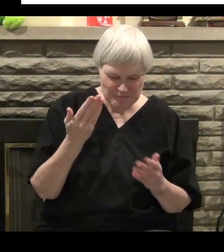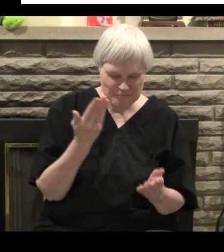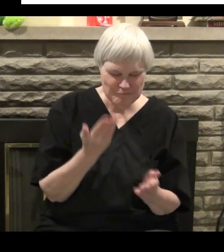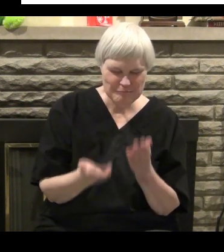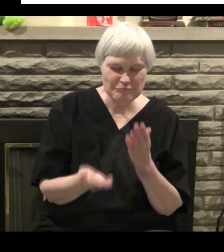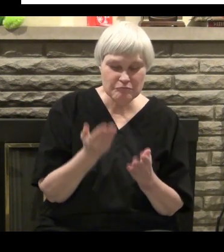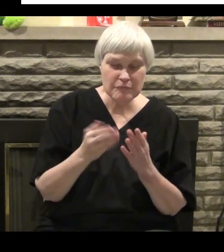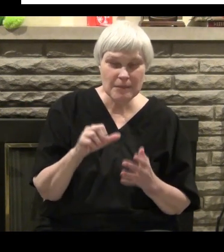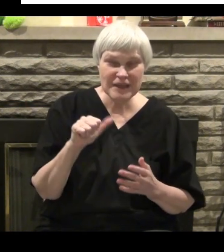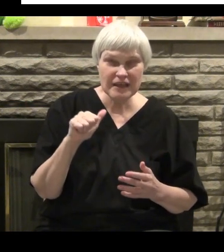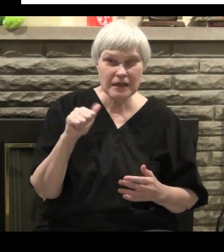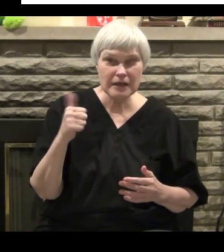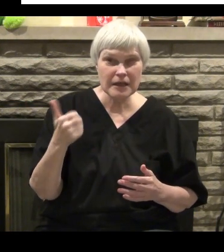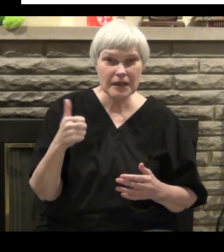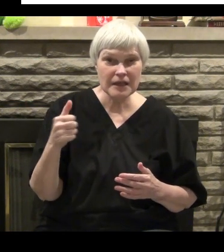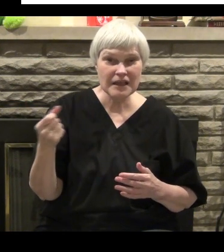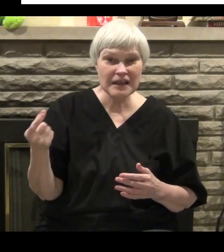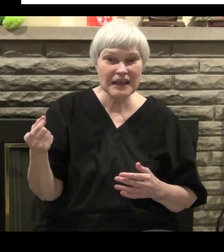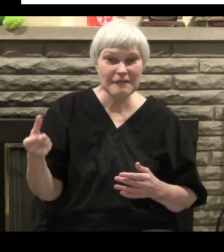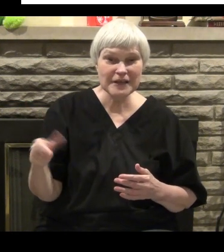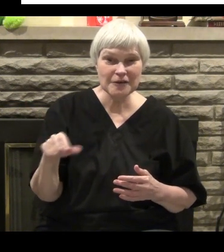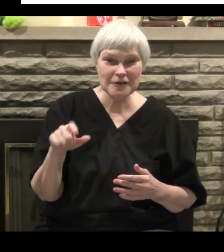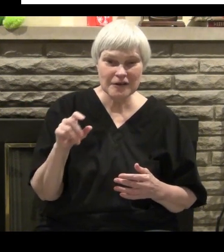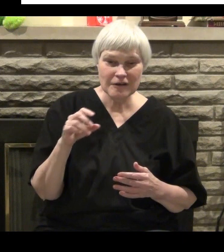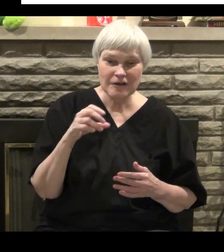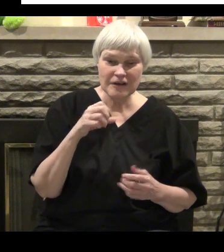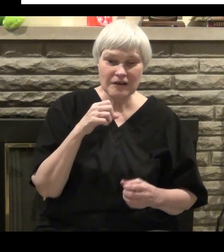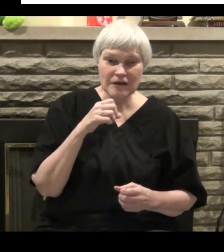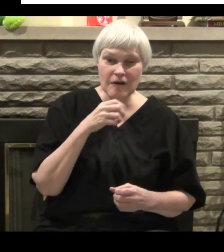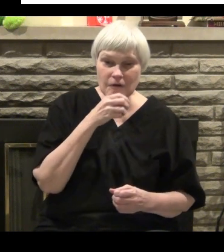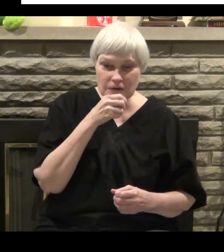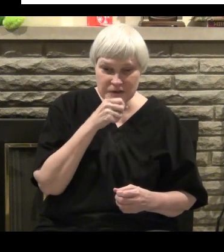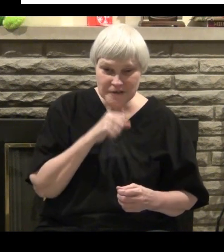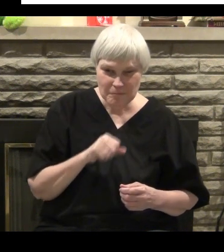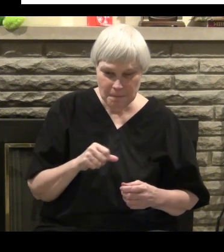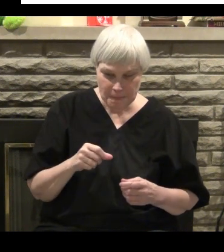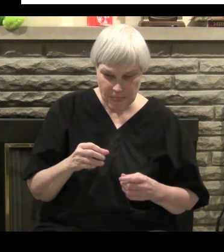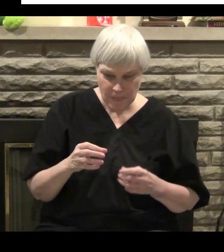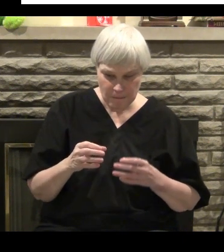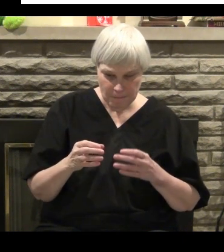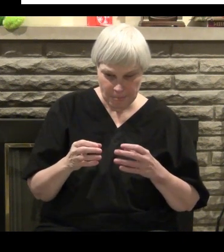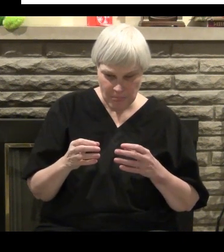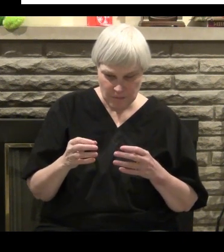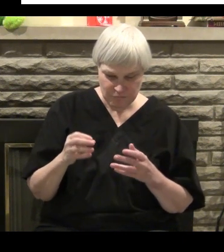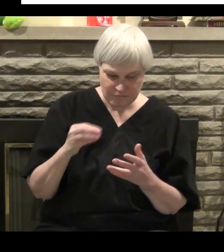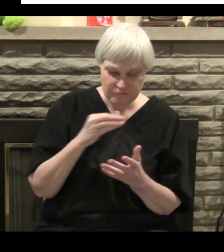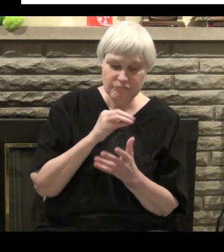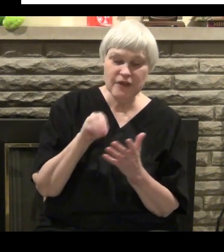old or so. Kind of the, I don't know, Peabody look, I guess you might say there.